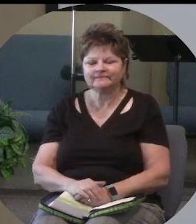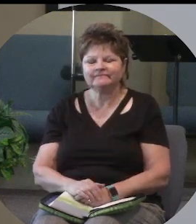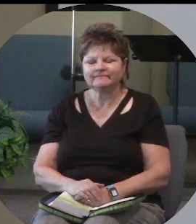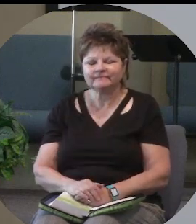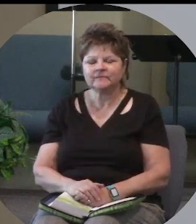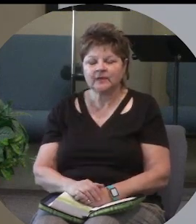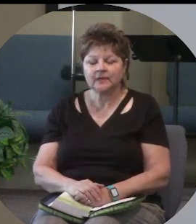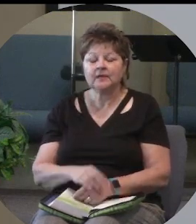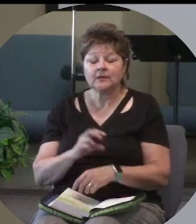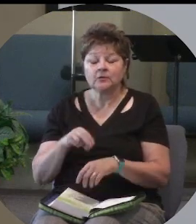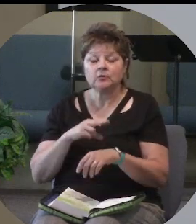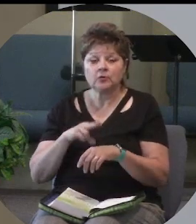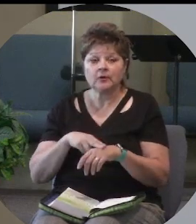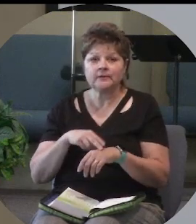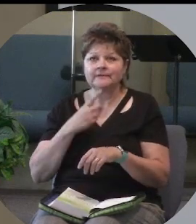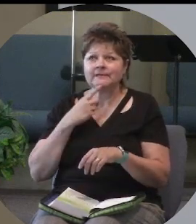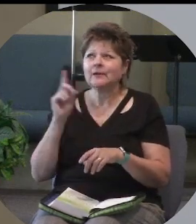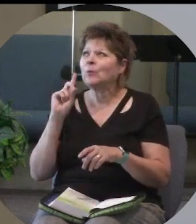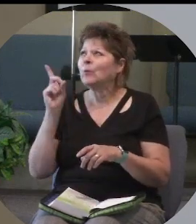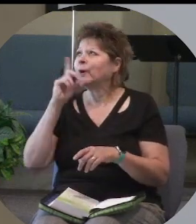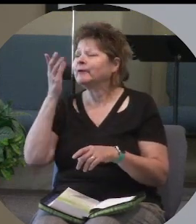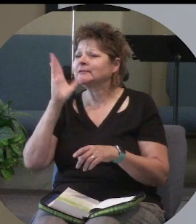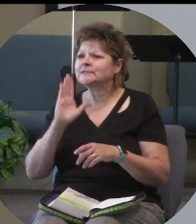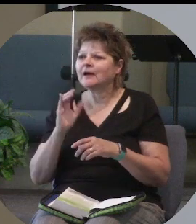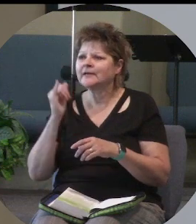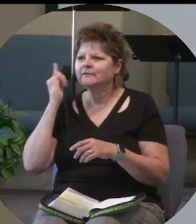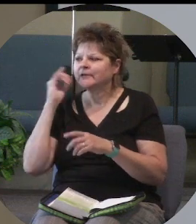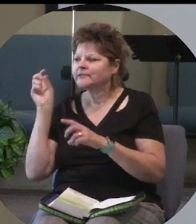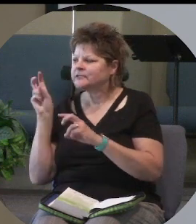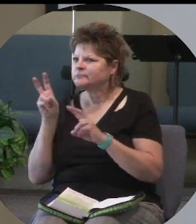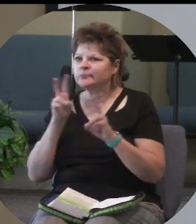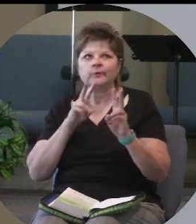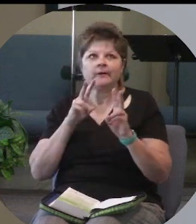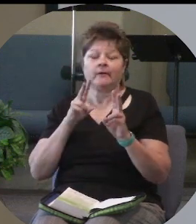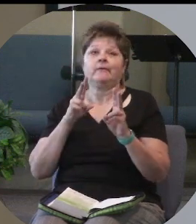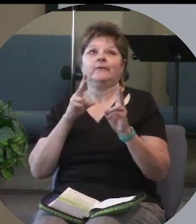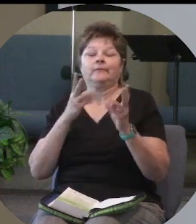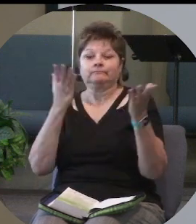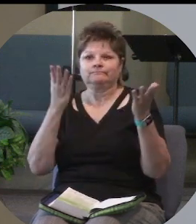And usually when we go where is God if we just turned around he'd be right there.